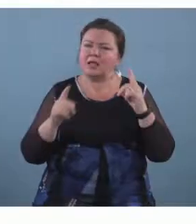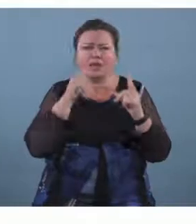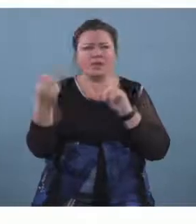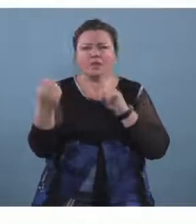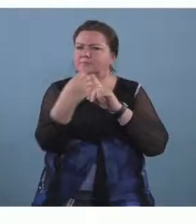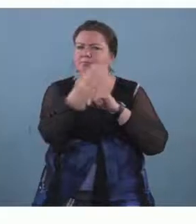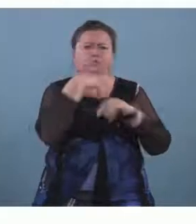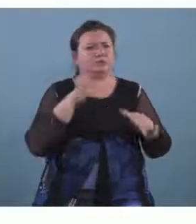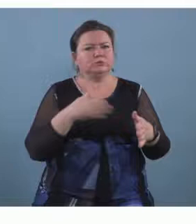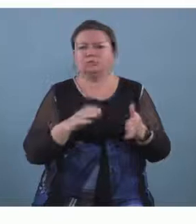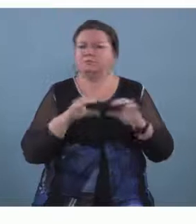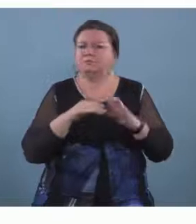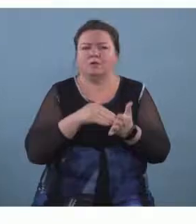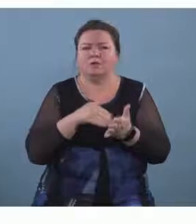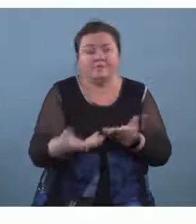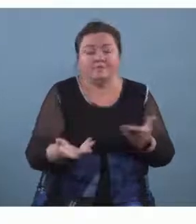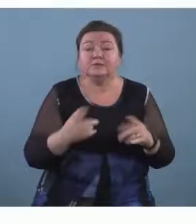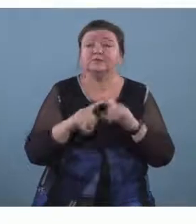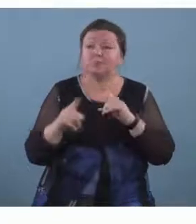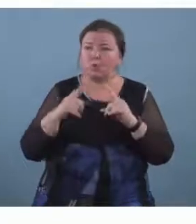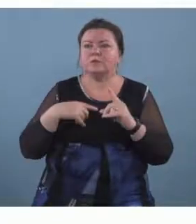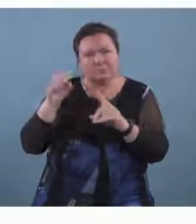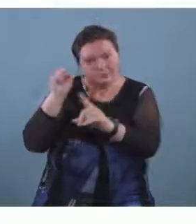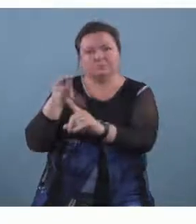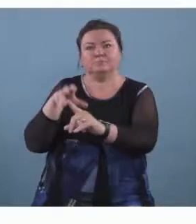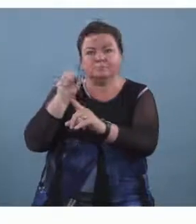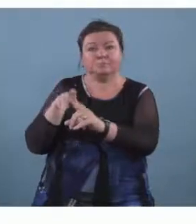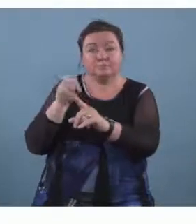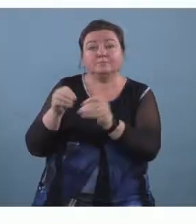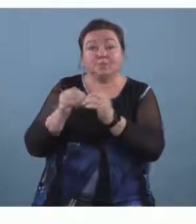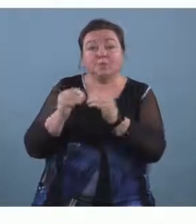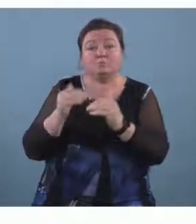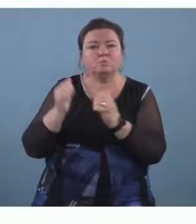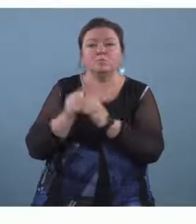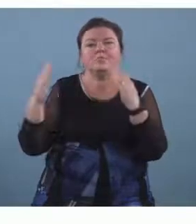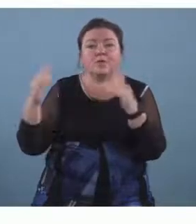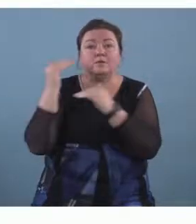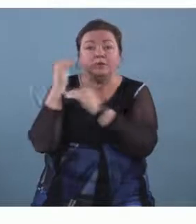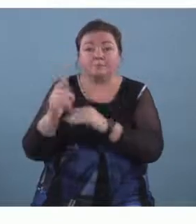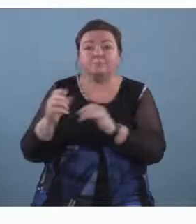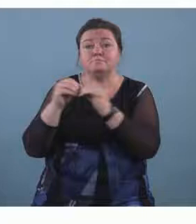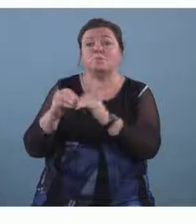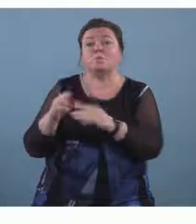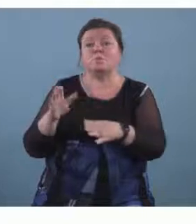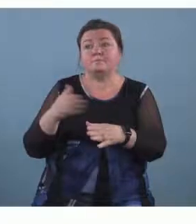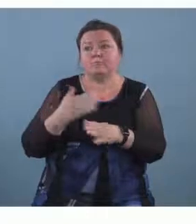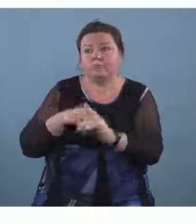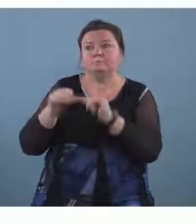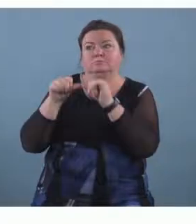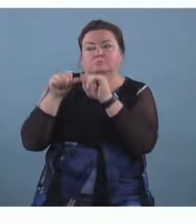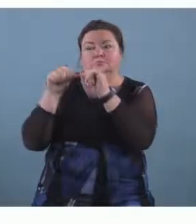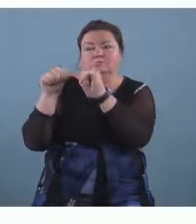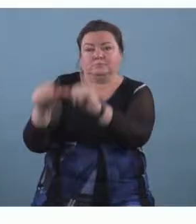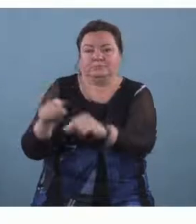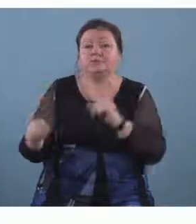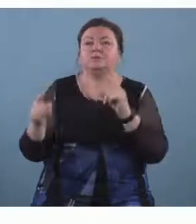perception skills musically are limited and so therefore with that exposure continued on a day-to